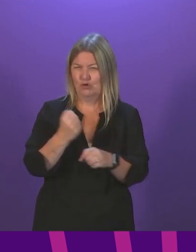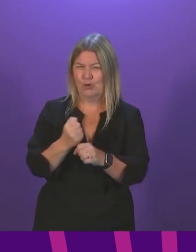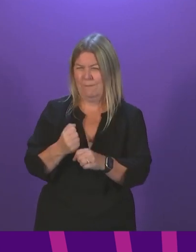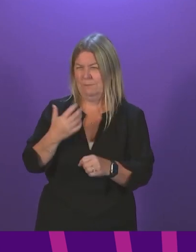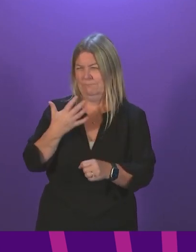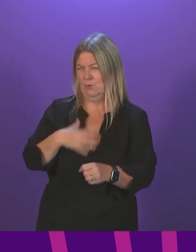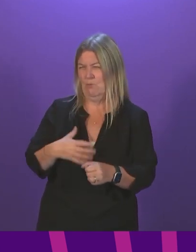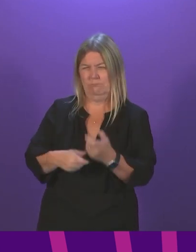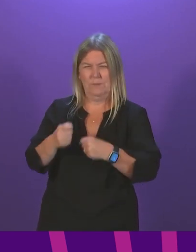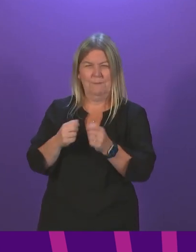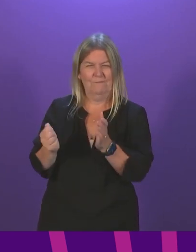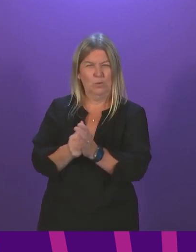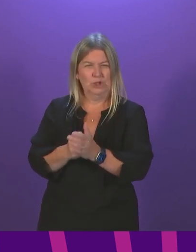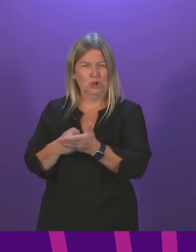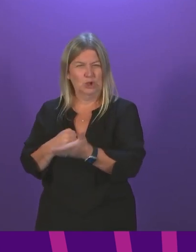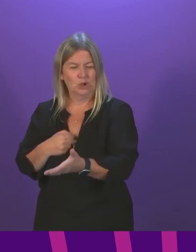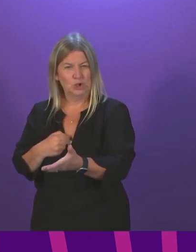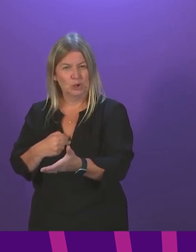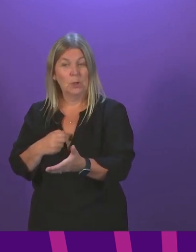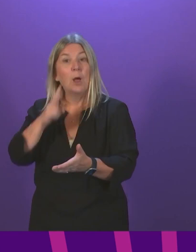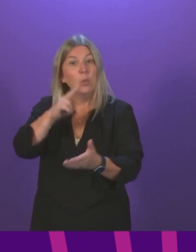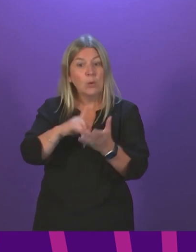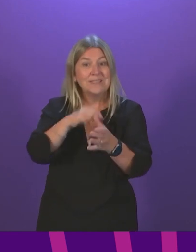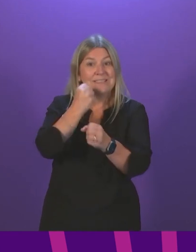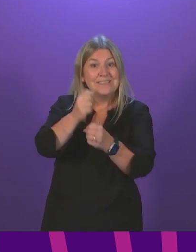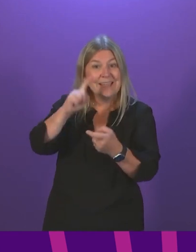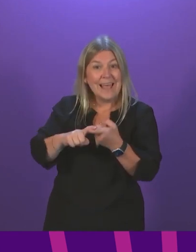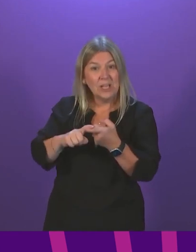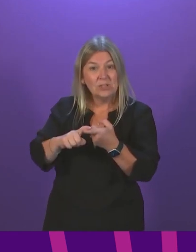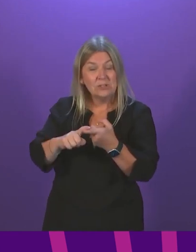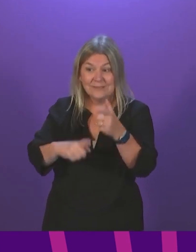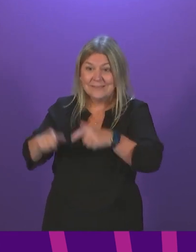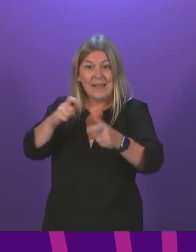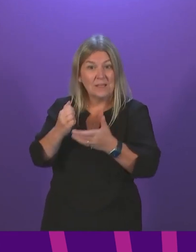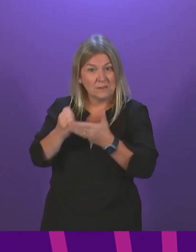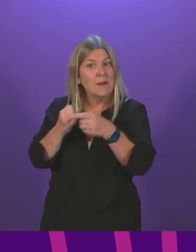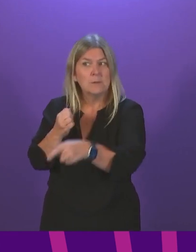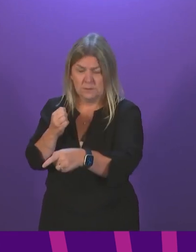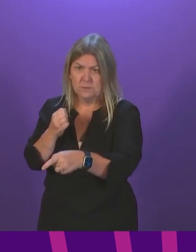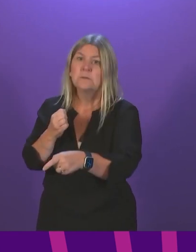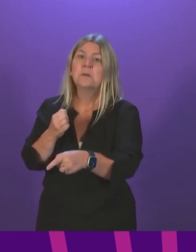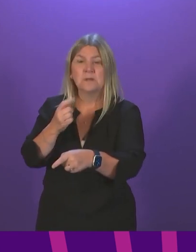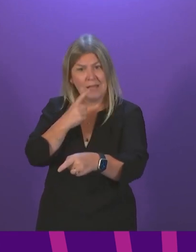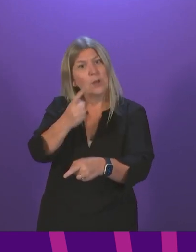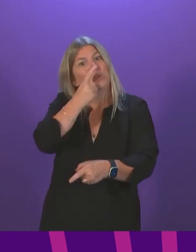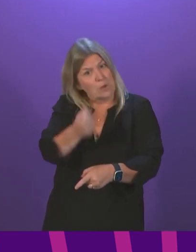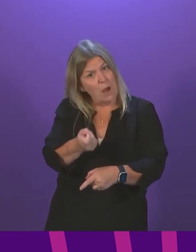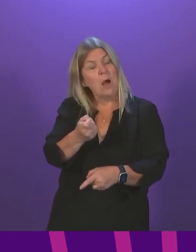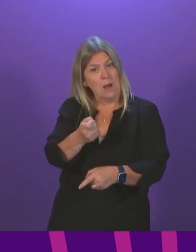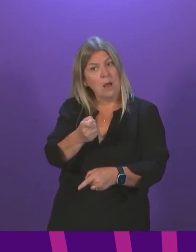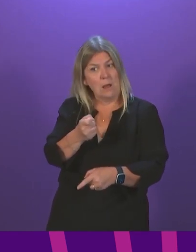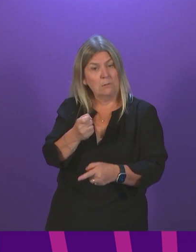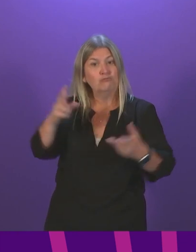I mean, if you look at the SAGE position, they recognise that vaccine certification can play a part in reducing transmission.